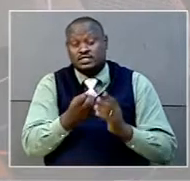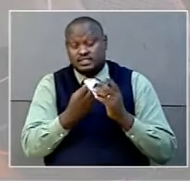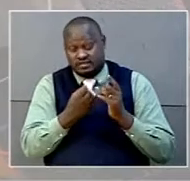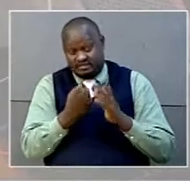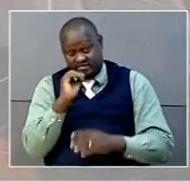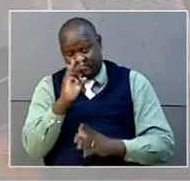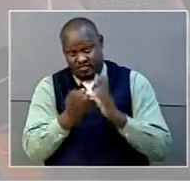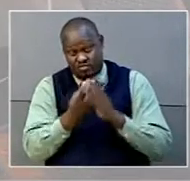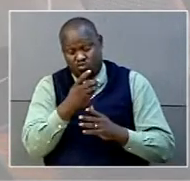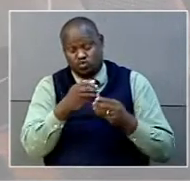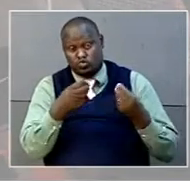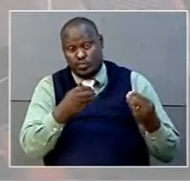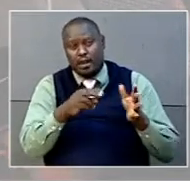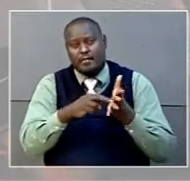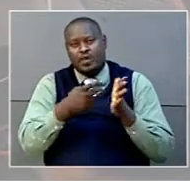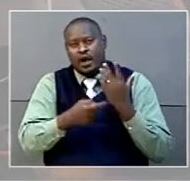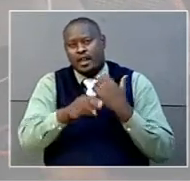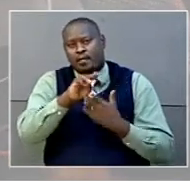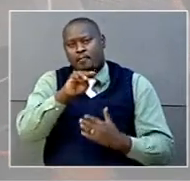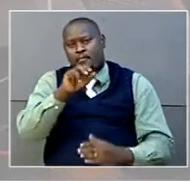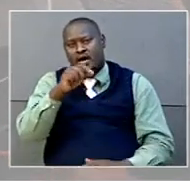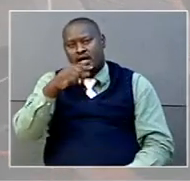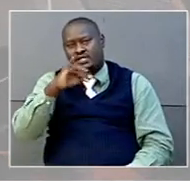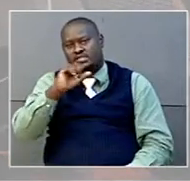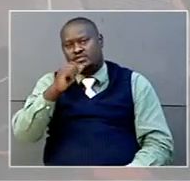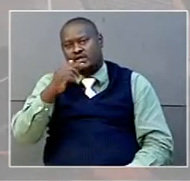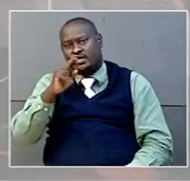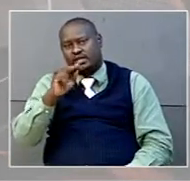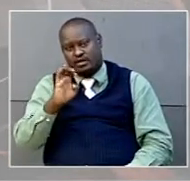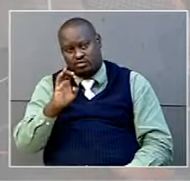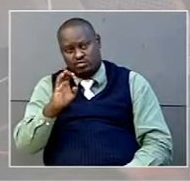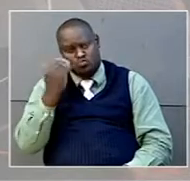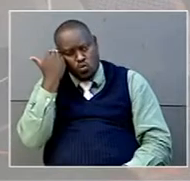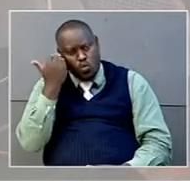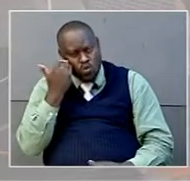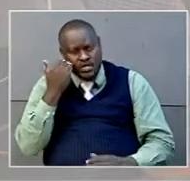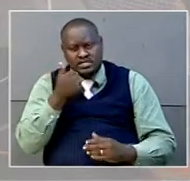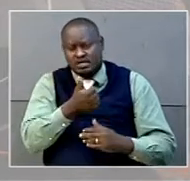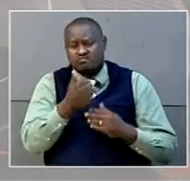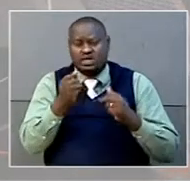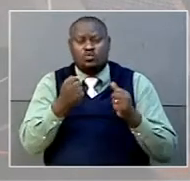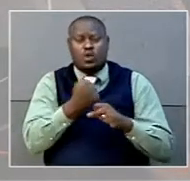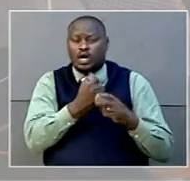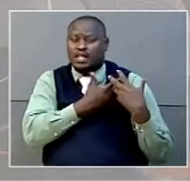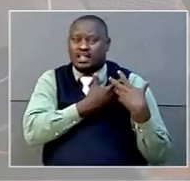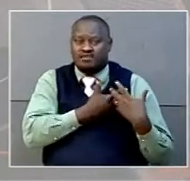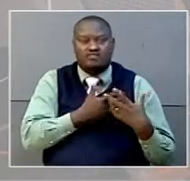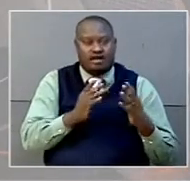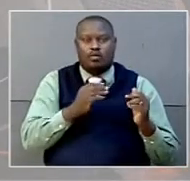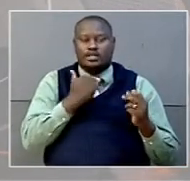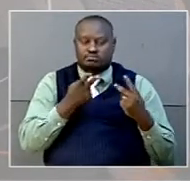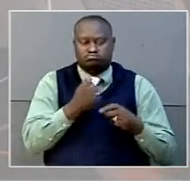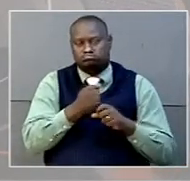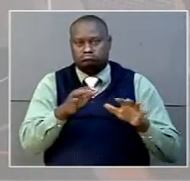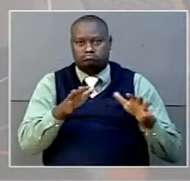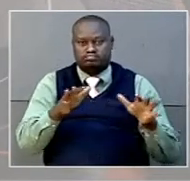magistrate courts will no longer have reasons to go overboard as far as determining sentences is concerned. We have more on that in